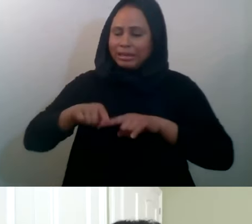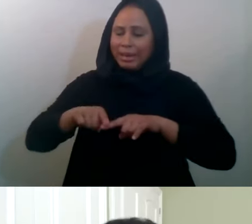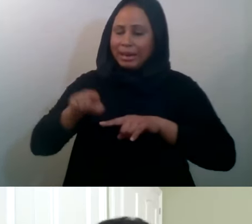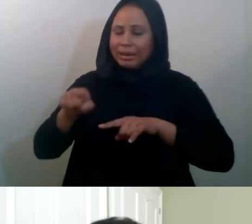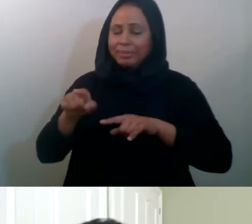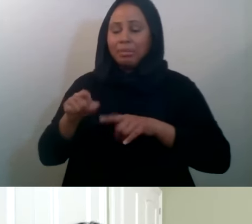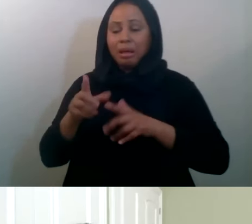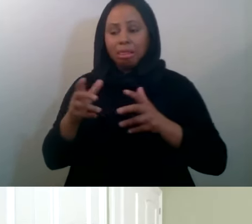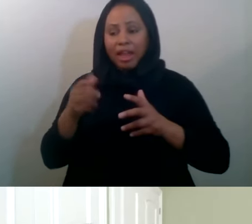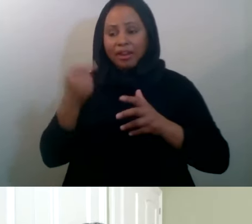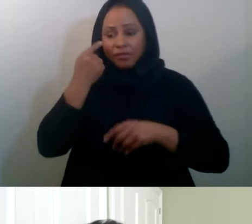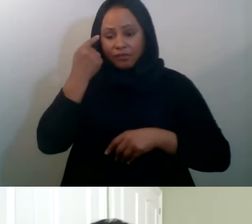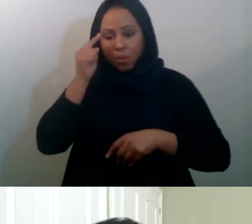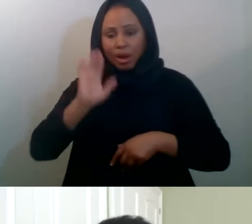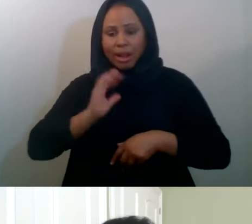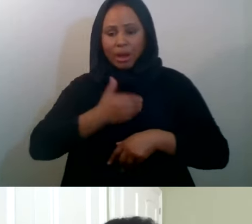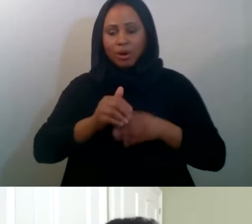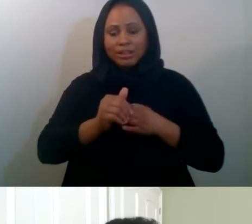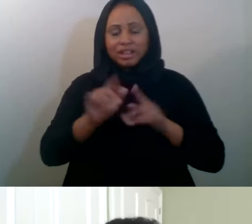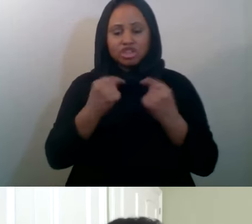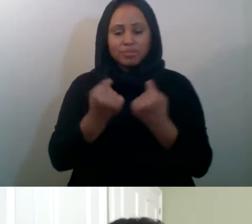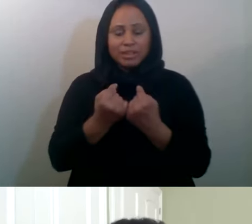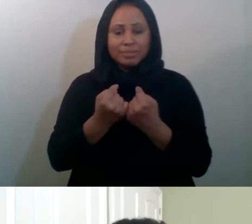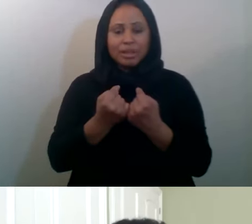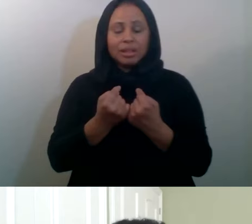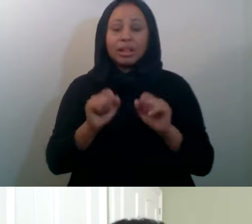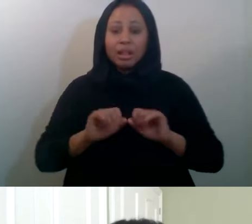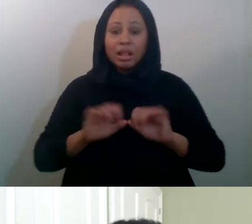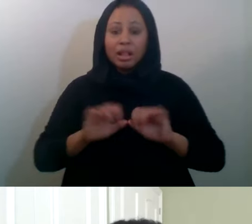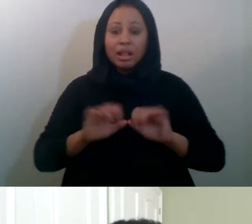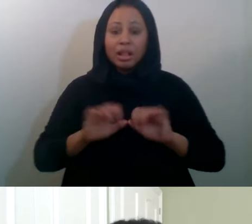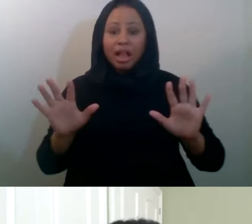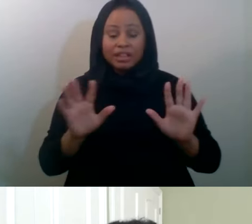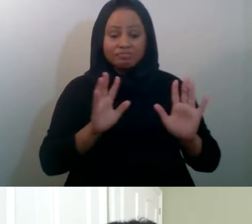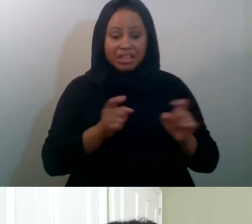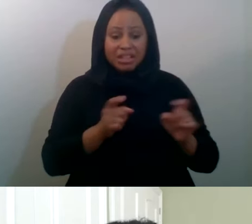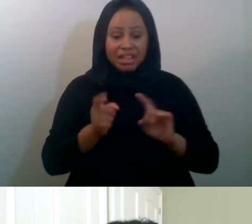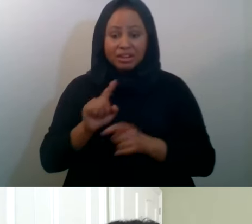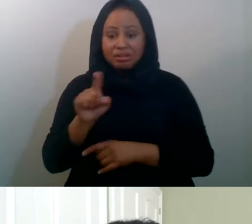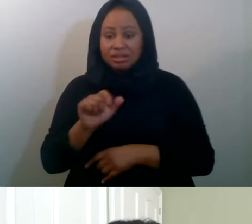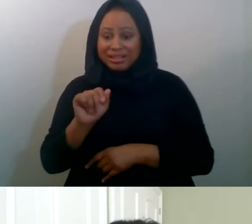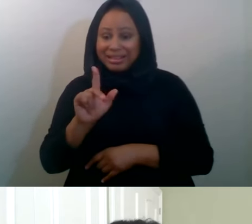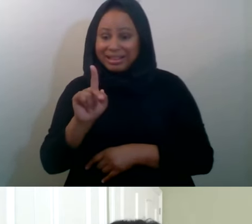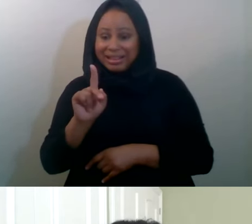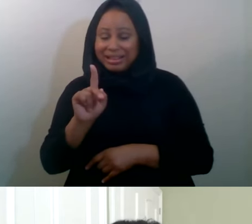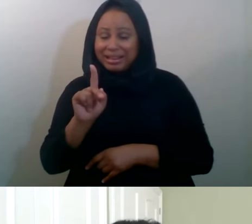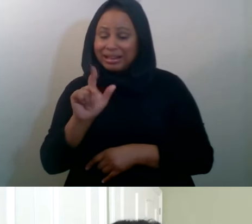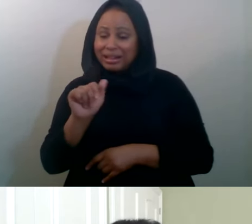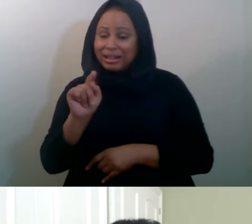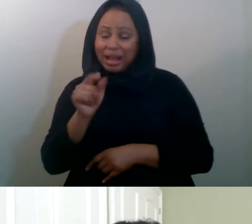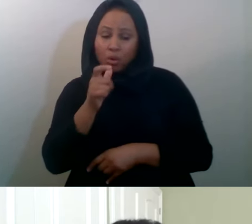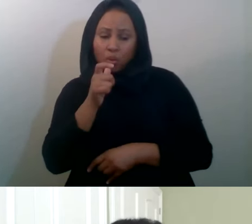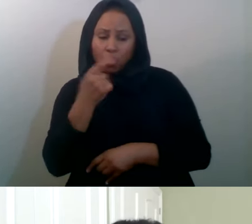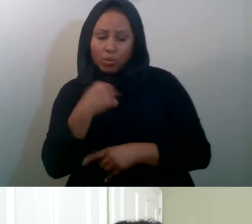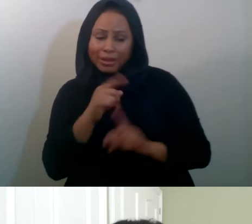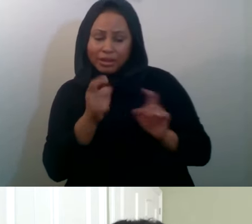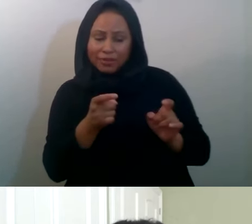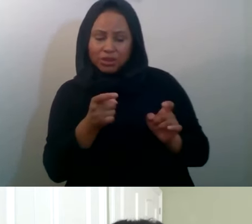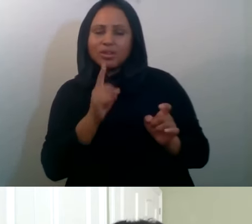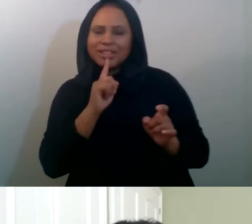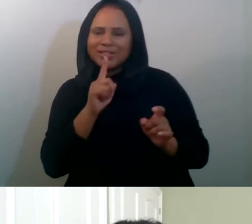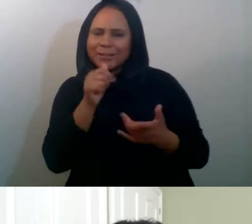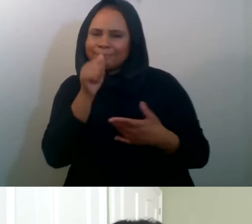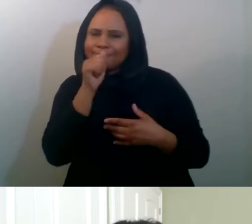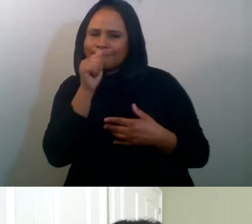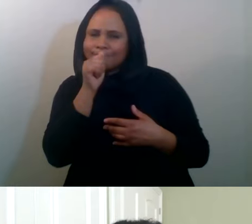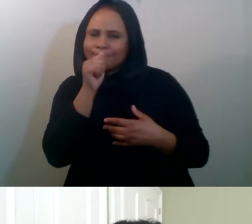obviously, the distribution of Zakat is very sensitive. So you want to make sure that we are following the religious guidelines. So